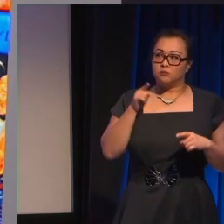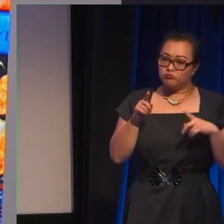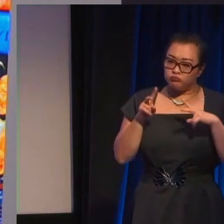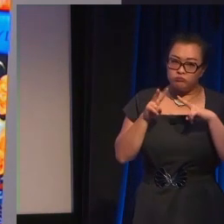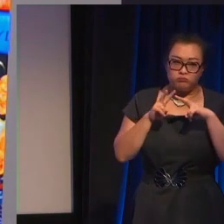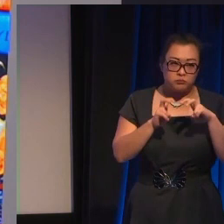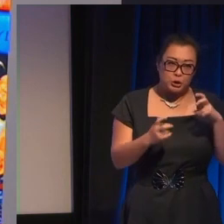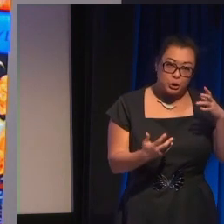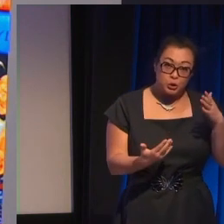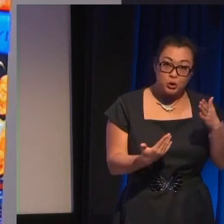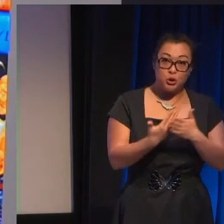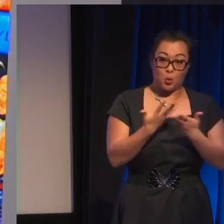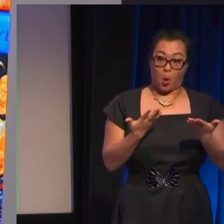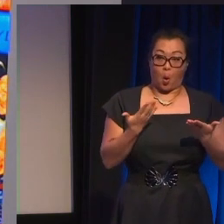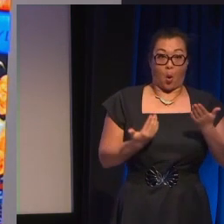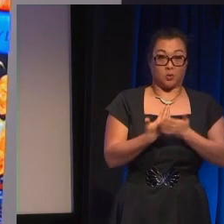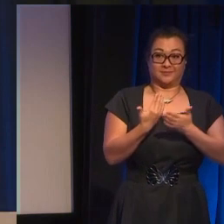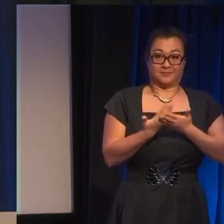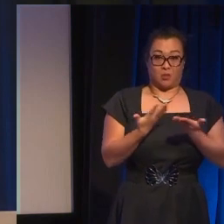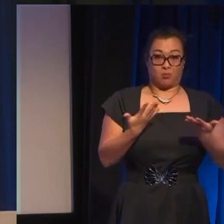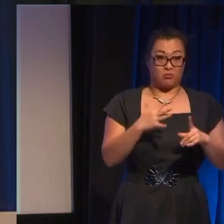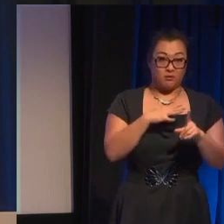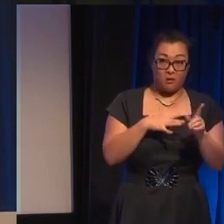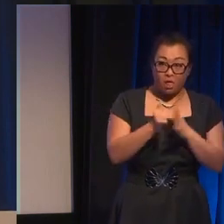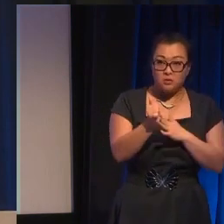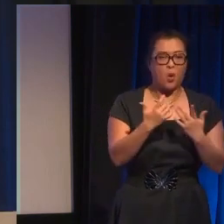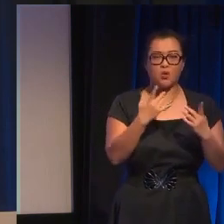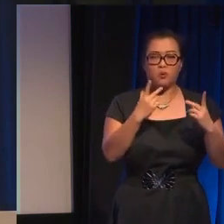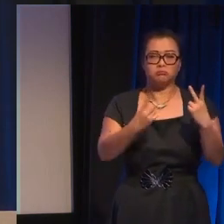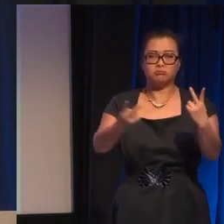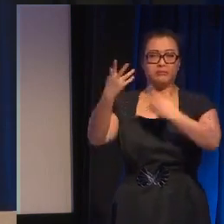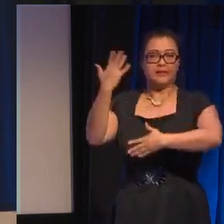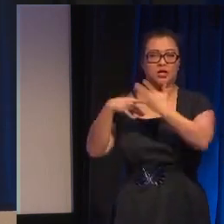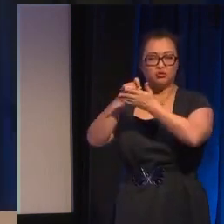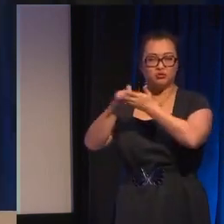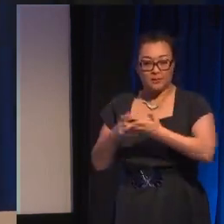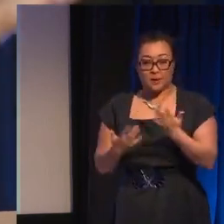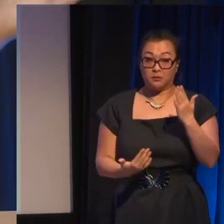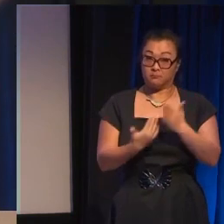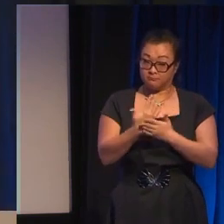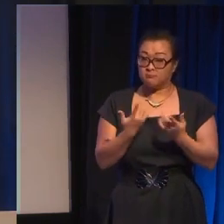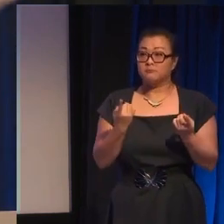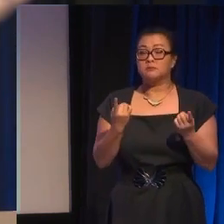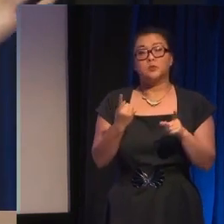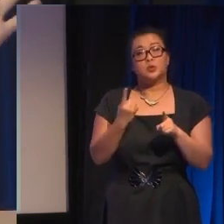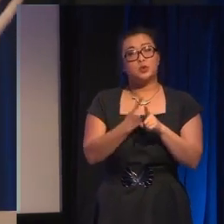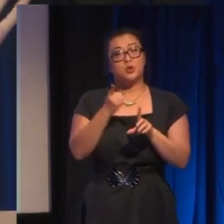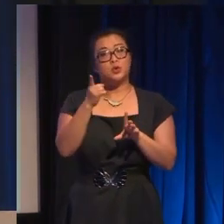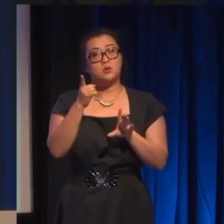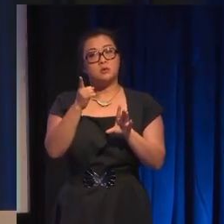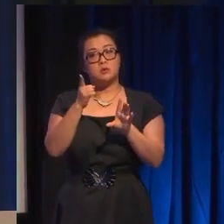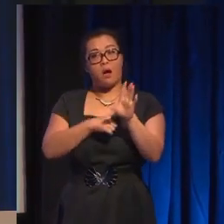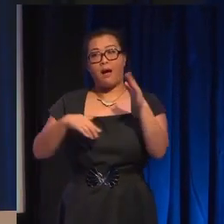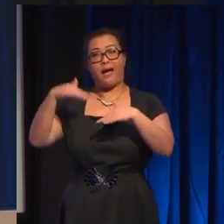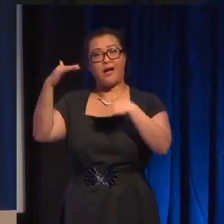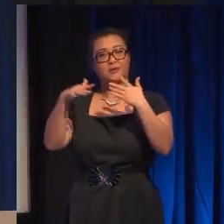by tuning into work by the actual people whose identities you're writing about in the world of young adult fiction this hashtag hashtag own